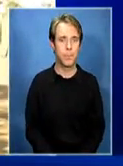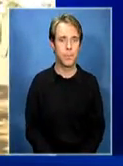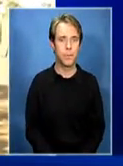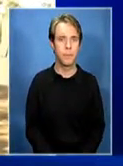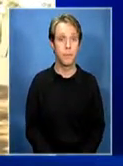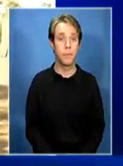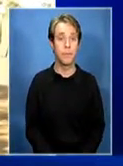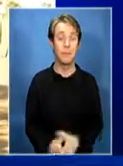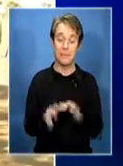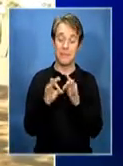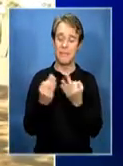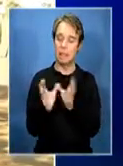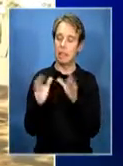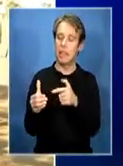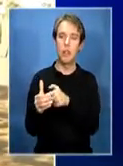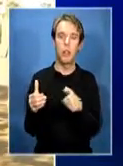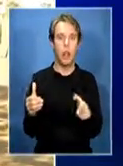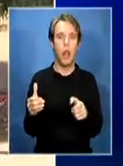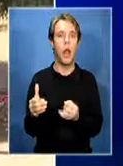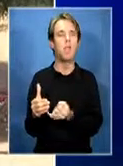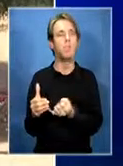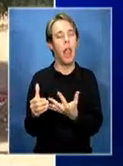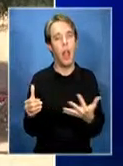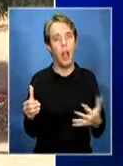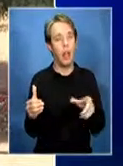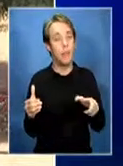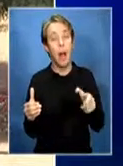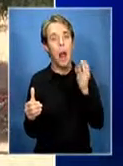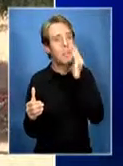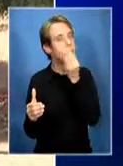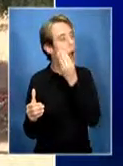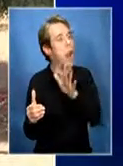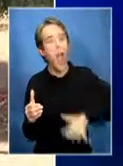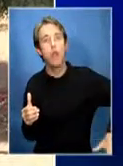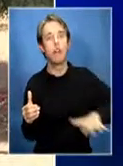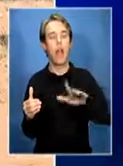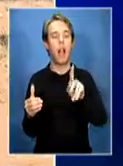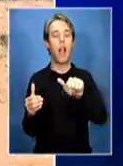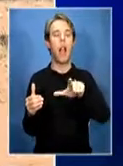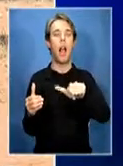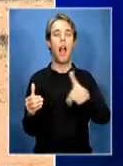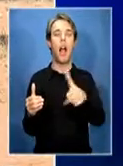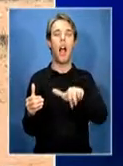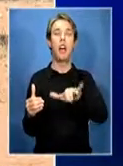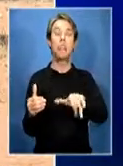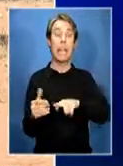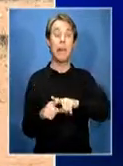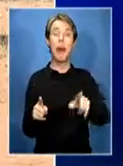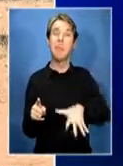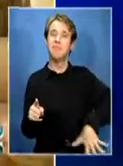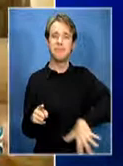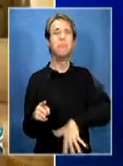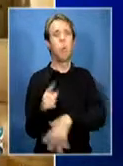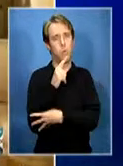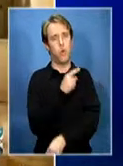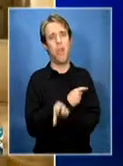The Aris family is among thousands of indigenous sons who live here. Askam is a sandy, poverty-stricken remote area in